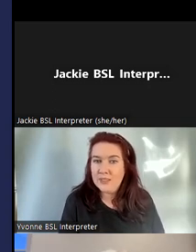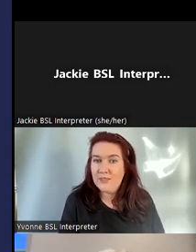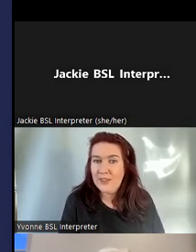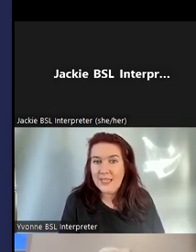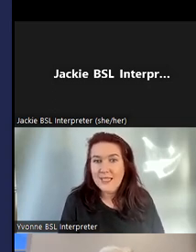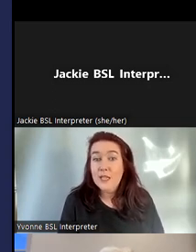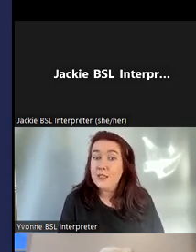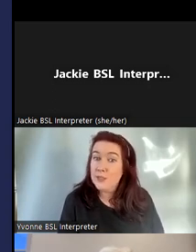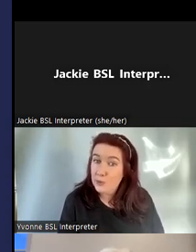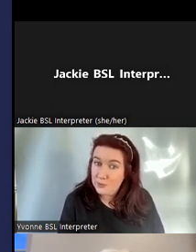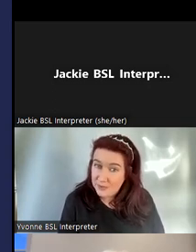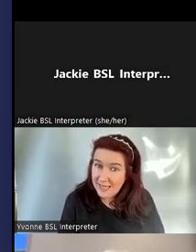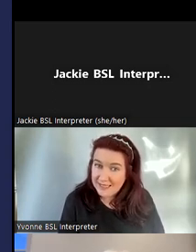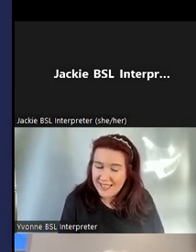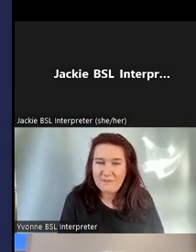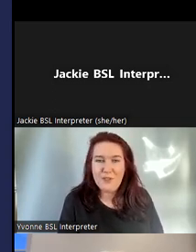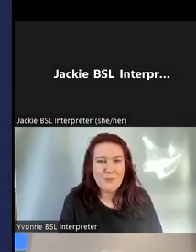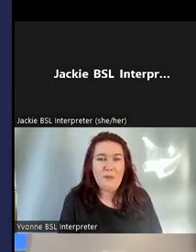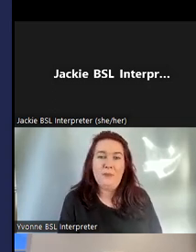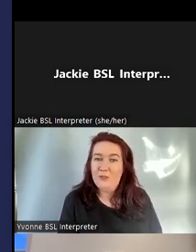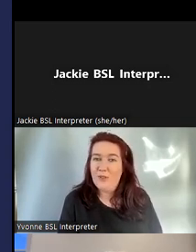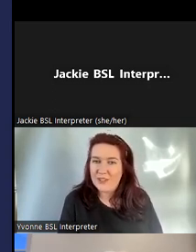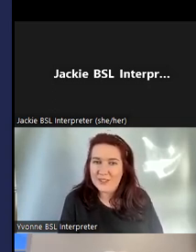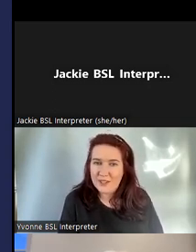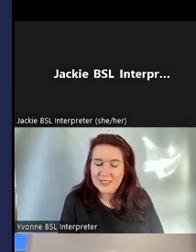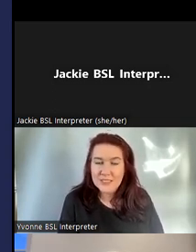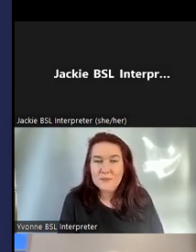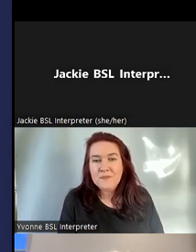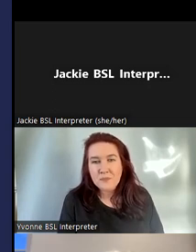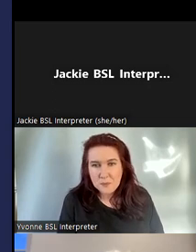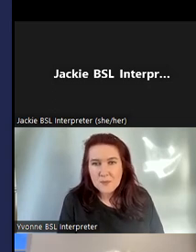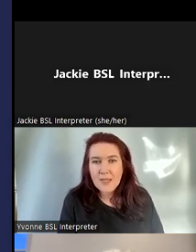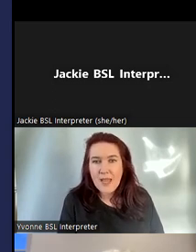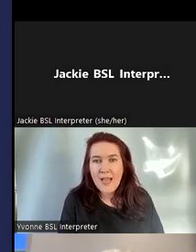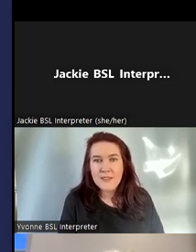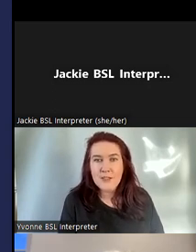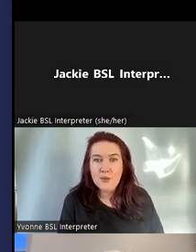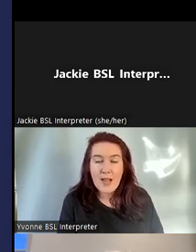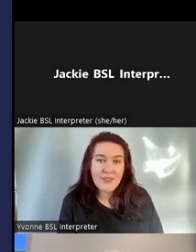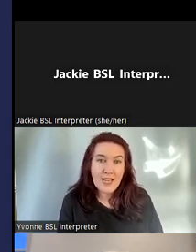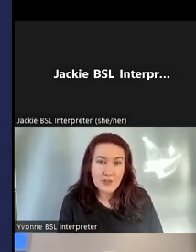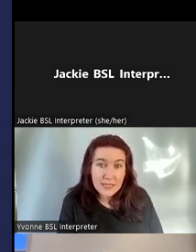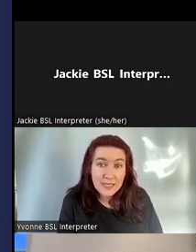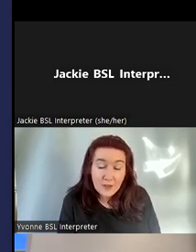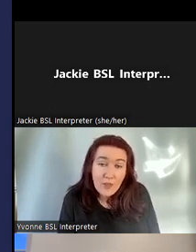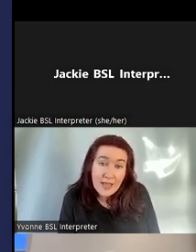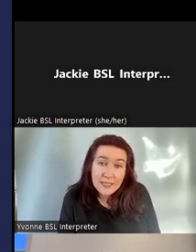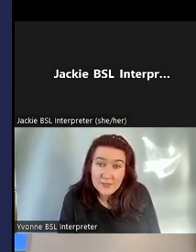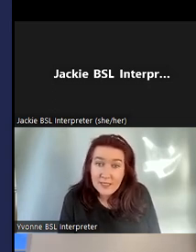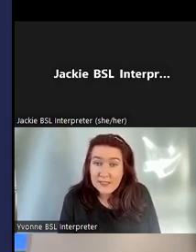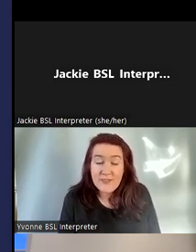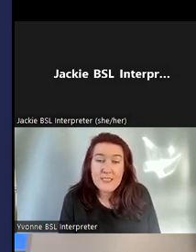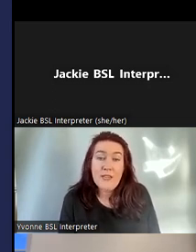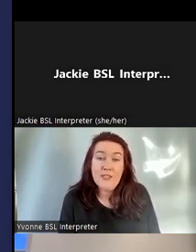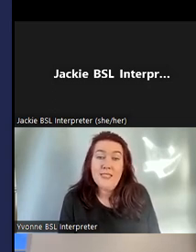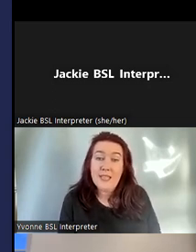of you know it's a very slow process and you've probably been through that yourselves and you know having had training on that kind